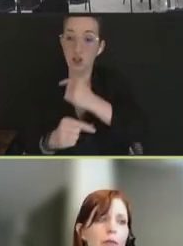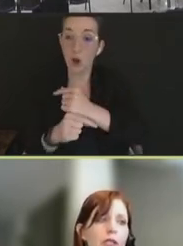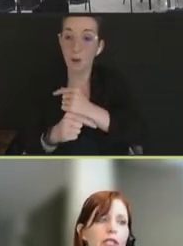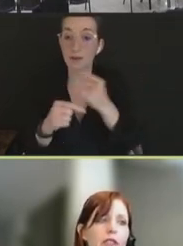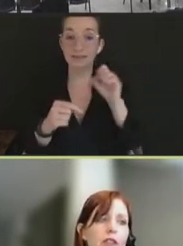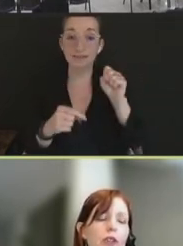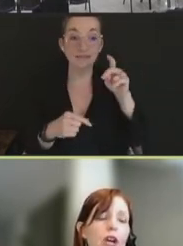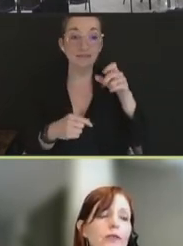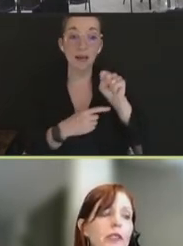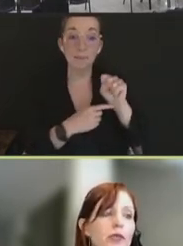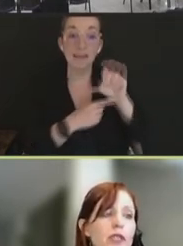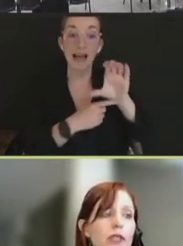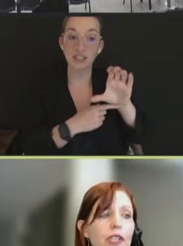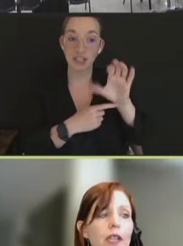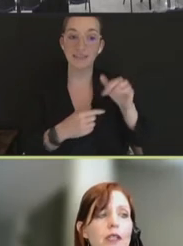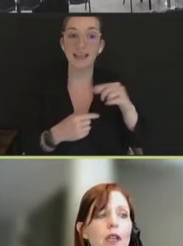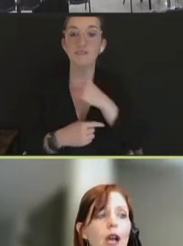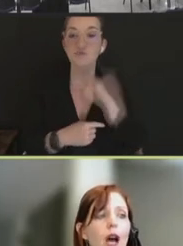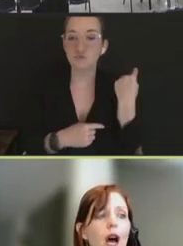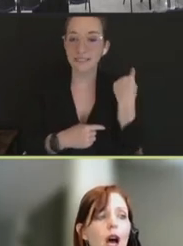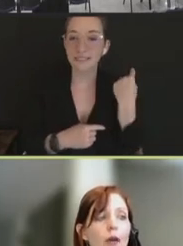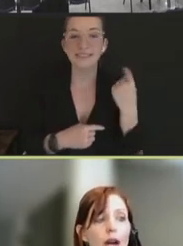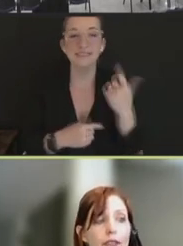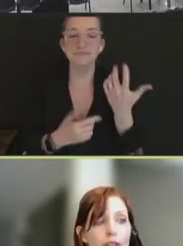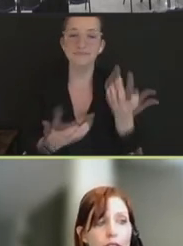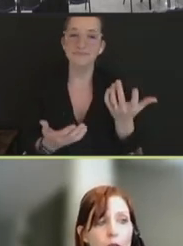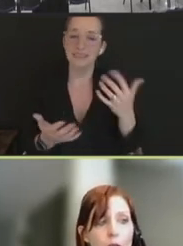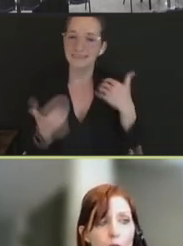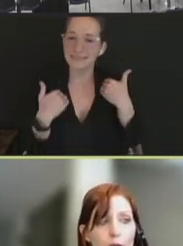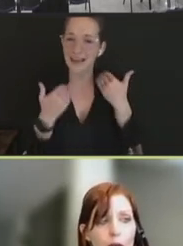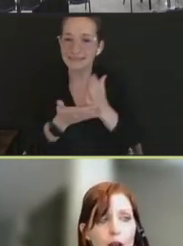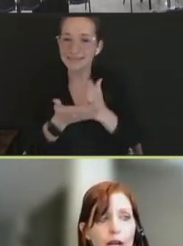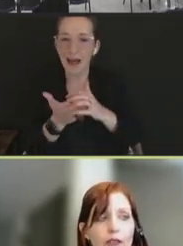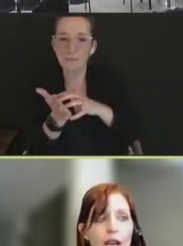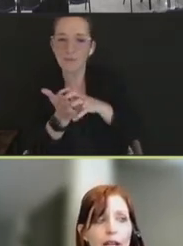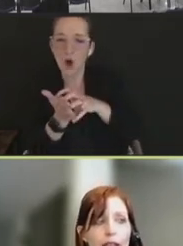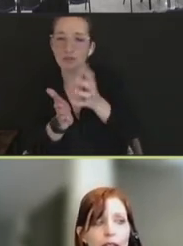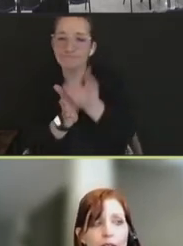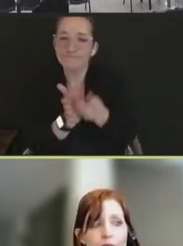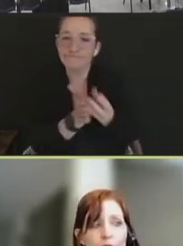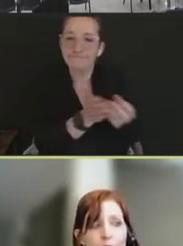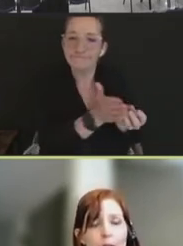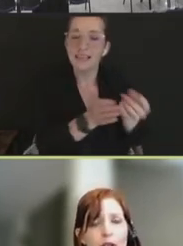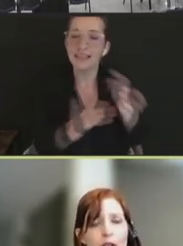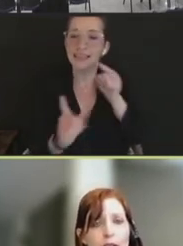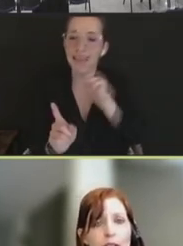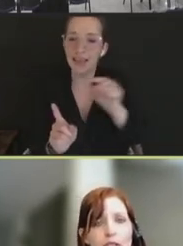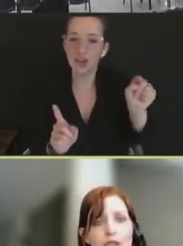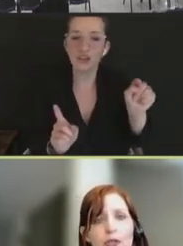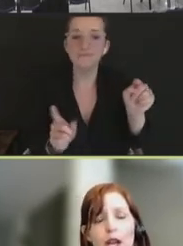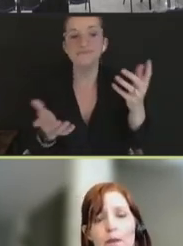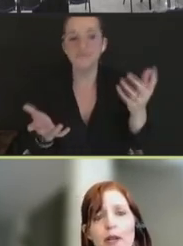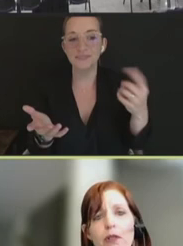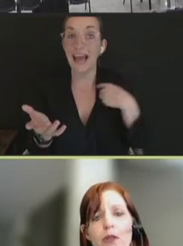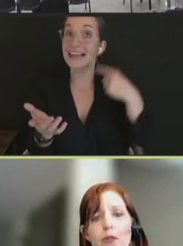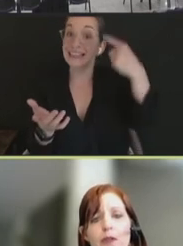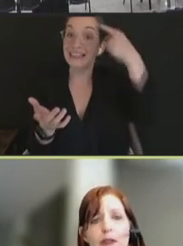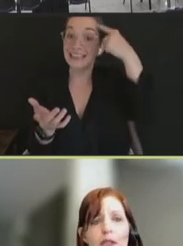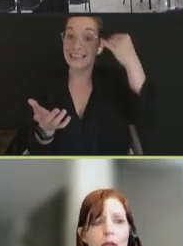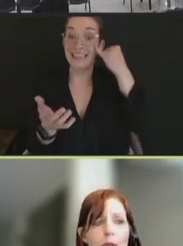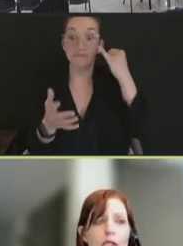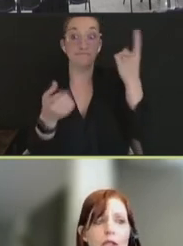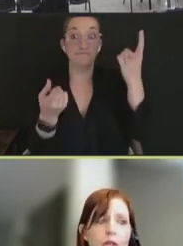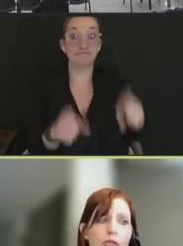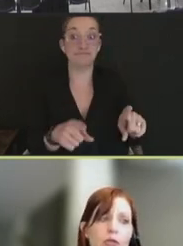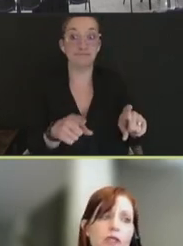vulnerabilities and are not fully resilient. I think that we would find that in that time period, that initial time period with